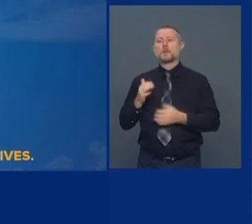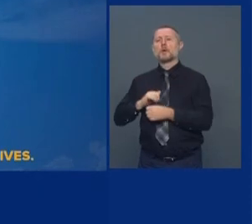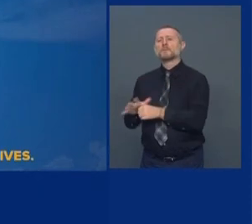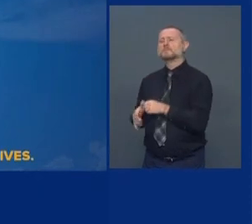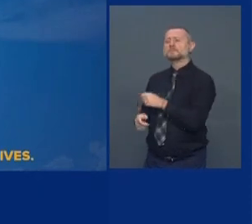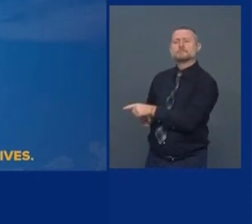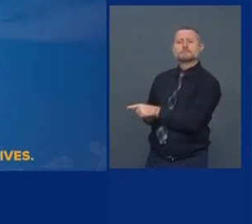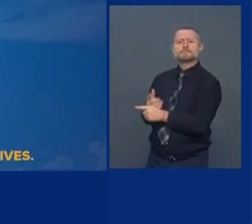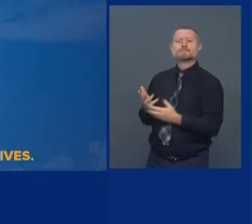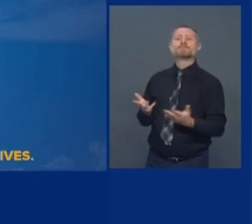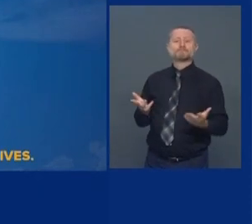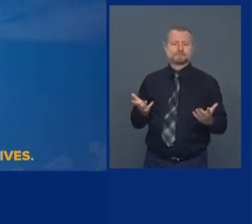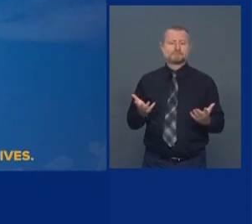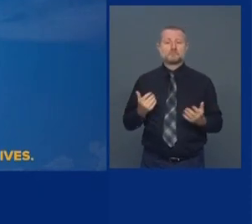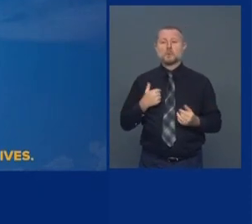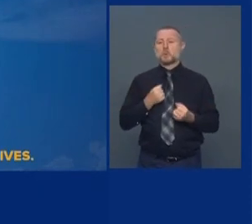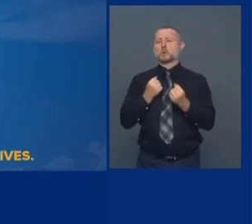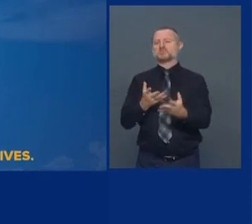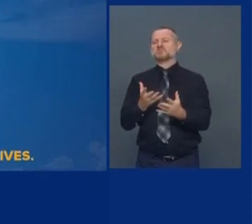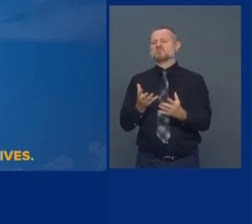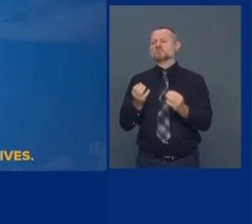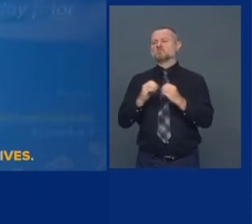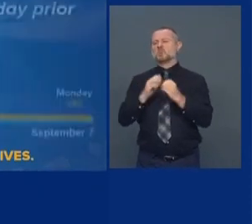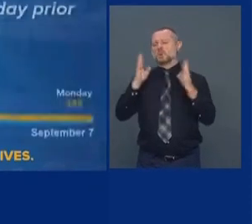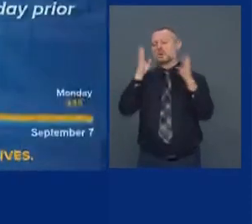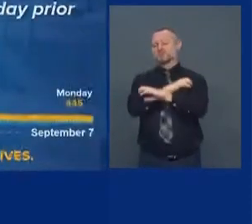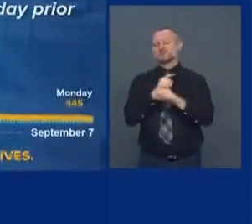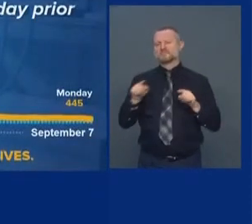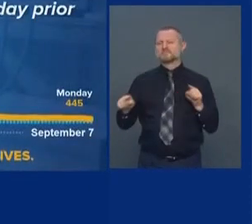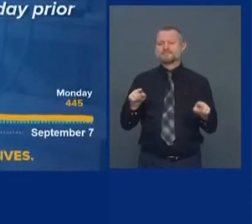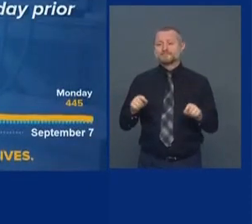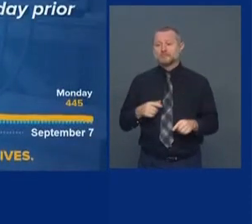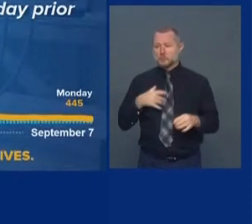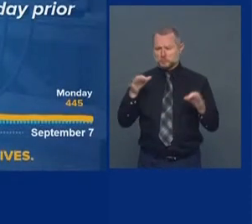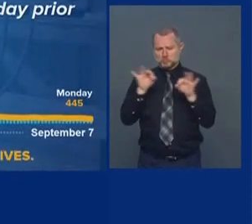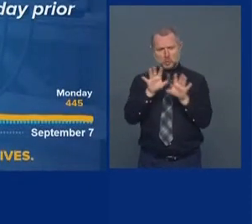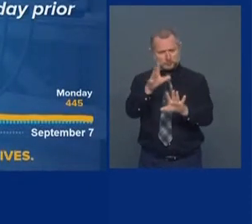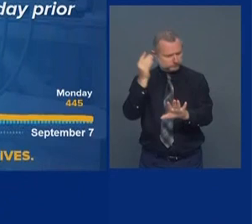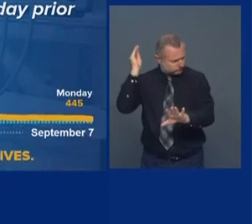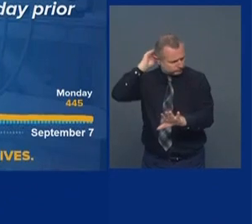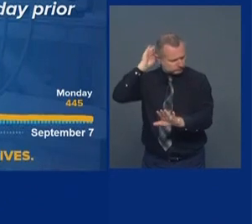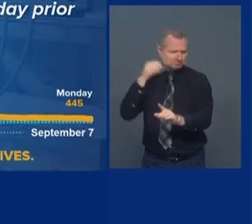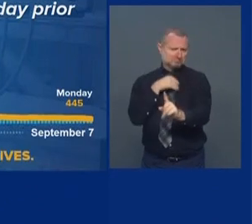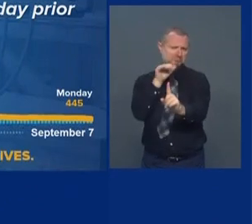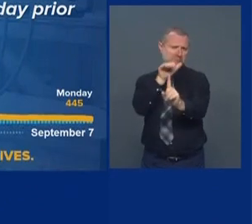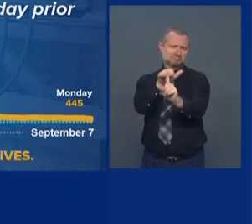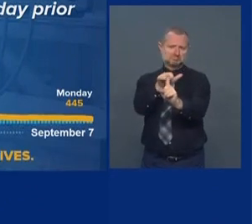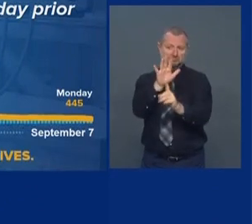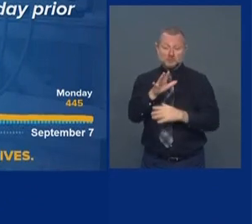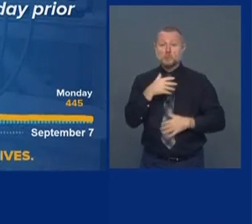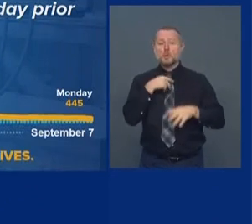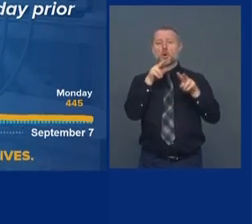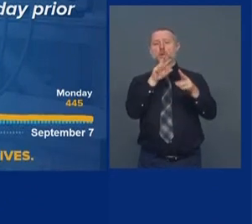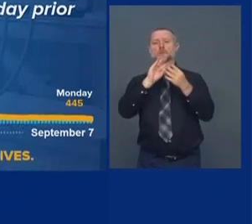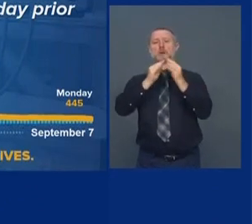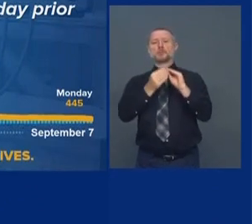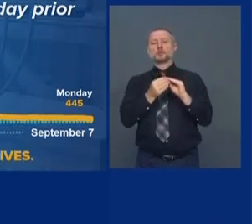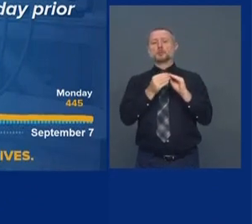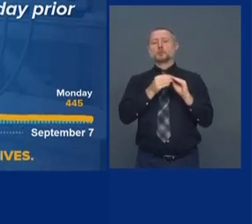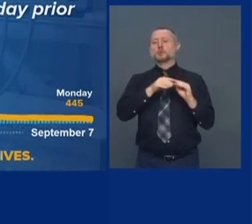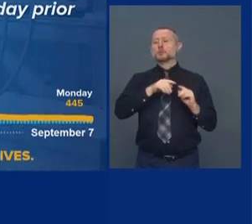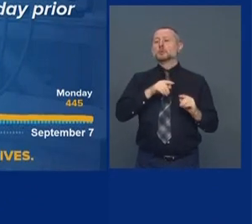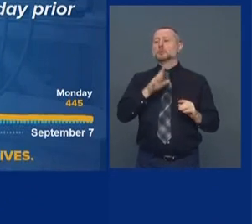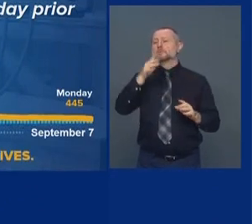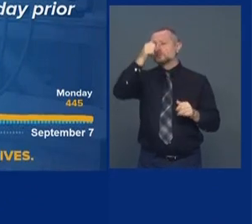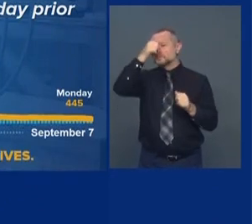cause additional complications. So keep that in mind as we move forward. On the numbers today, and remember these